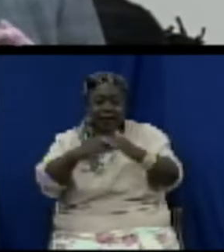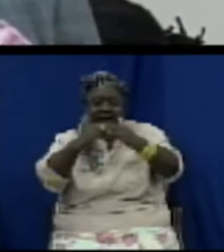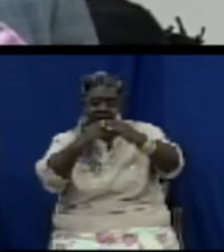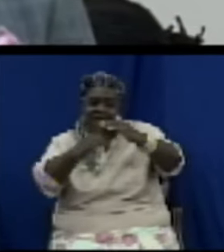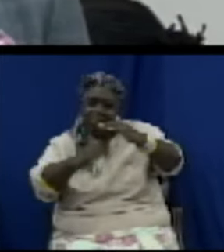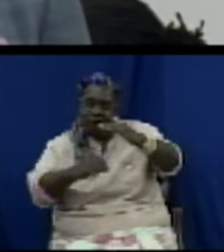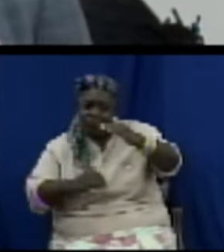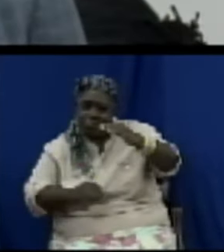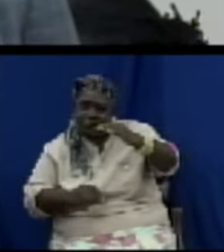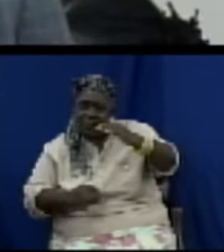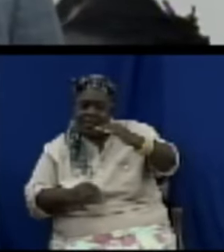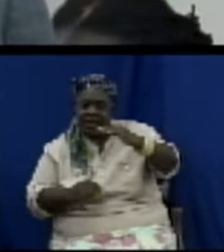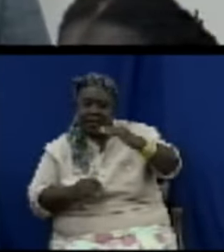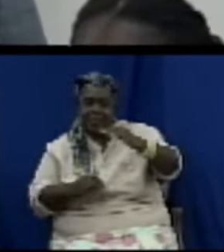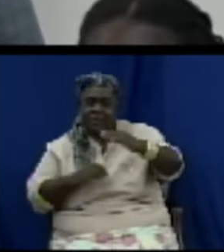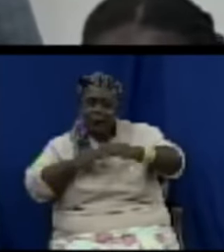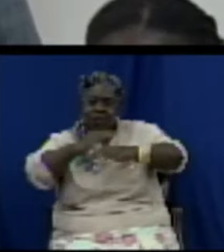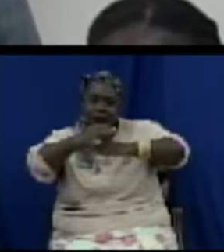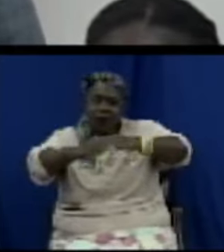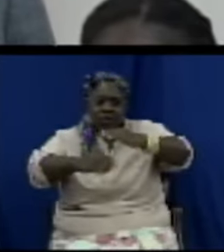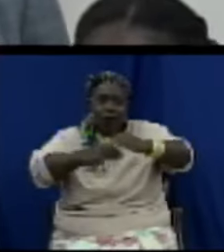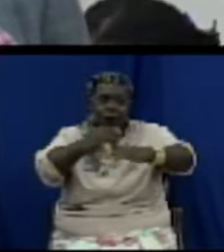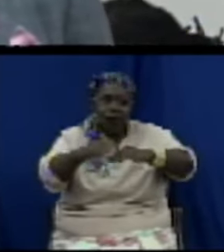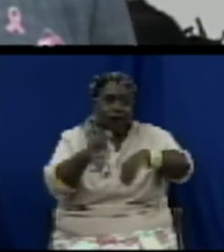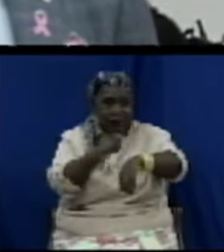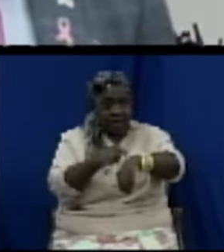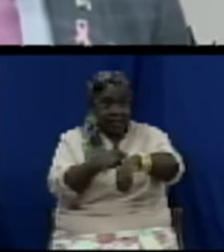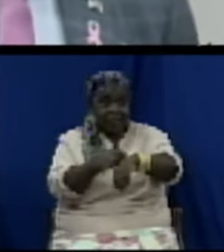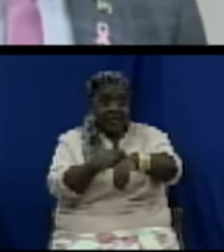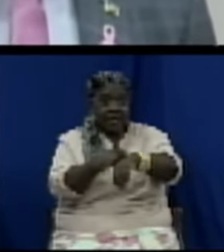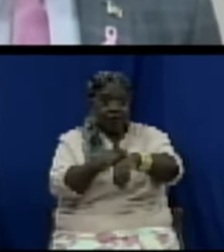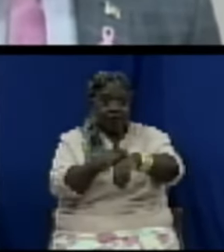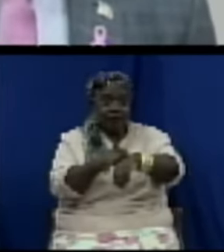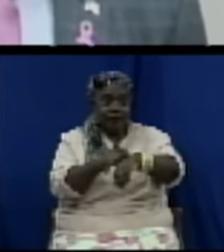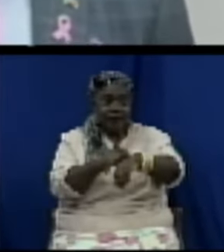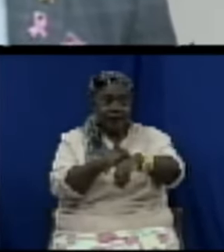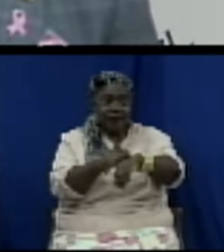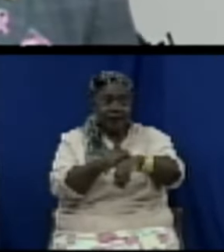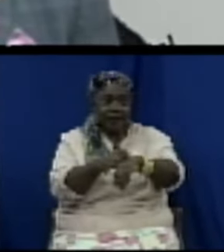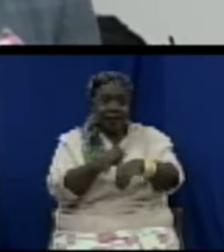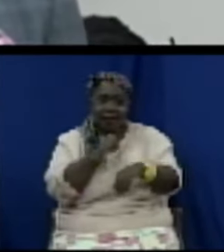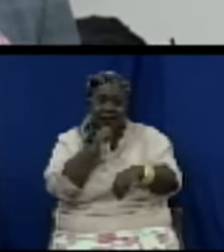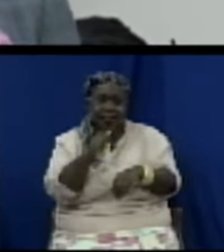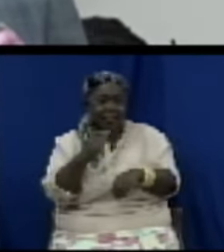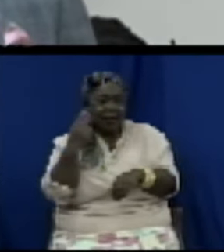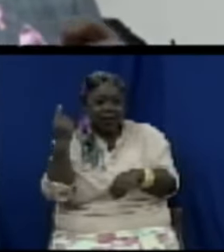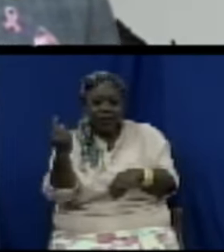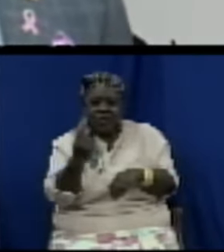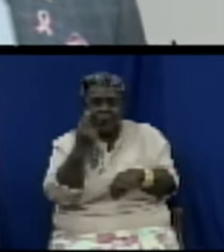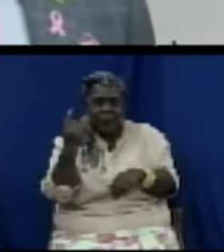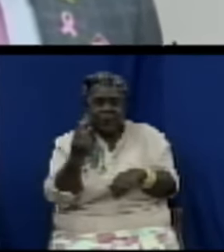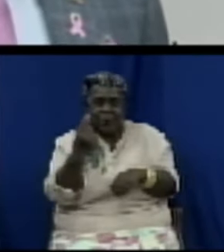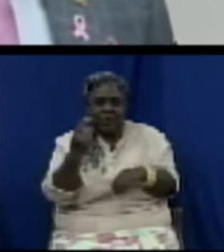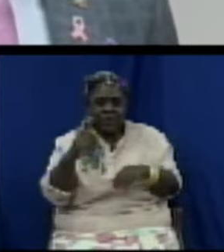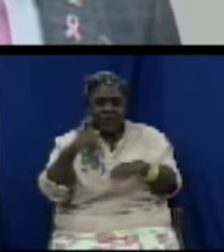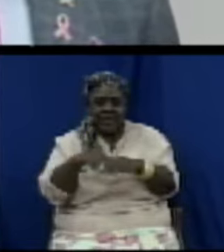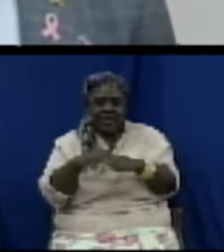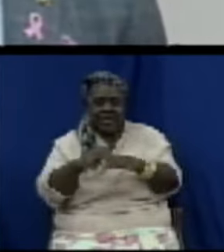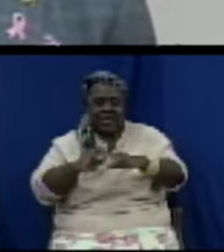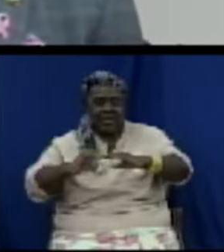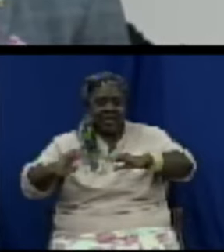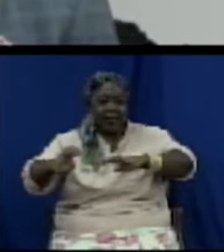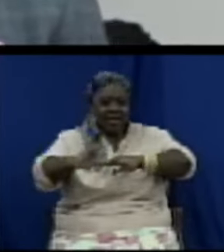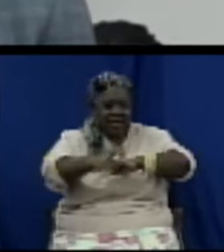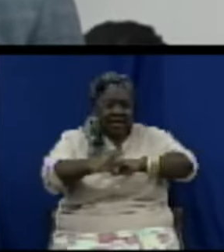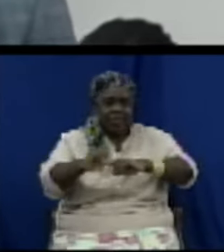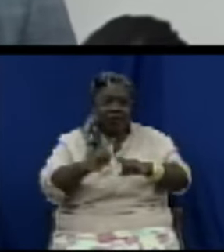society began to change, to come together to deal with the issue of human security. So it's not just national security or citizen security, it is